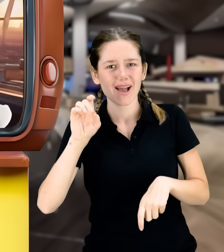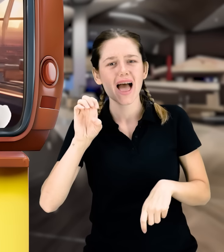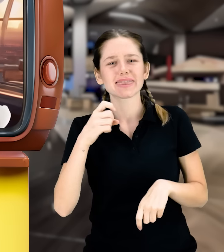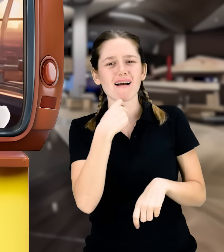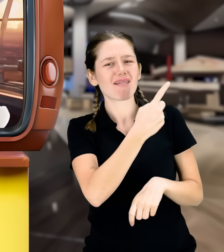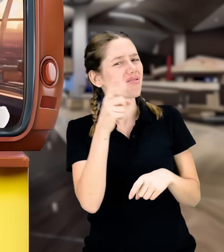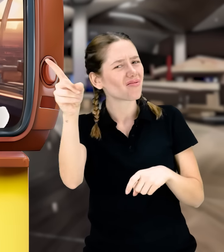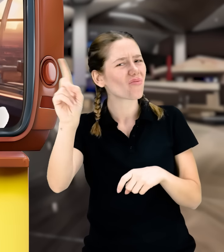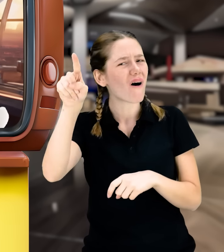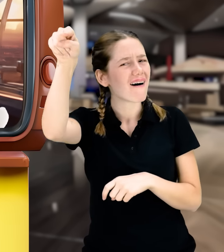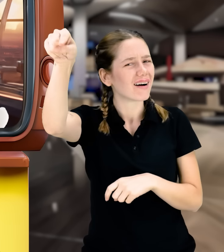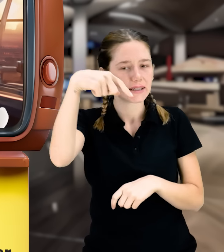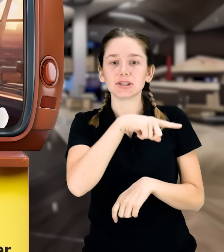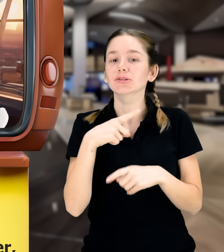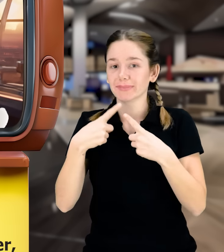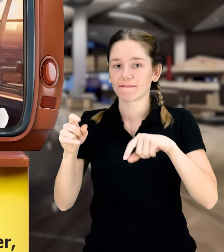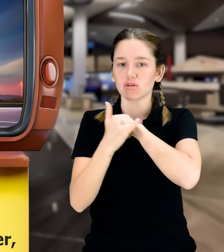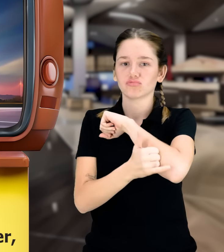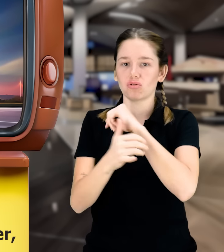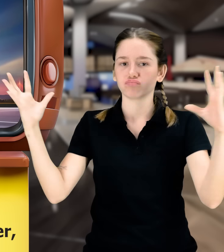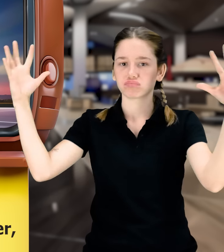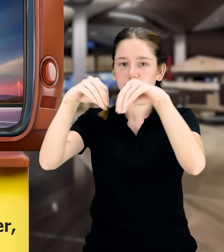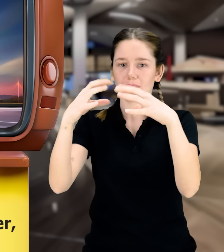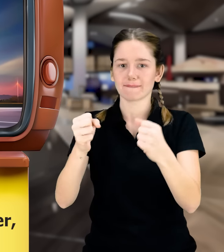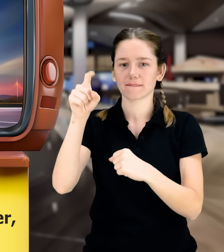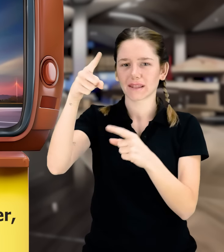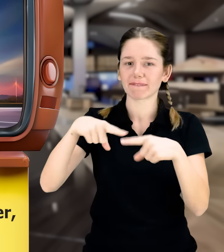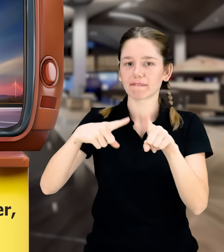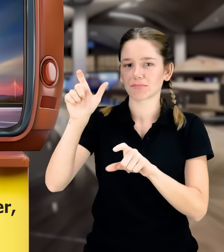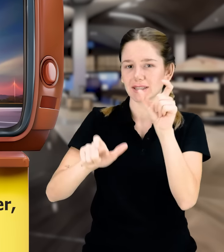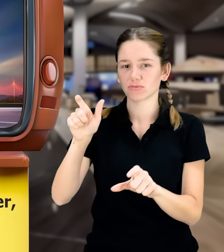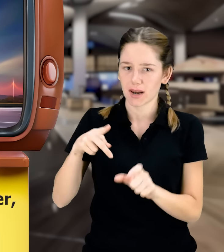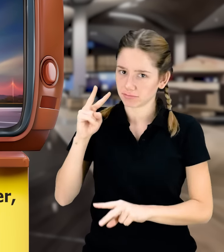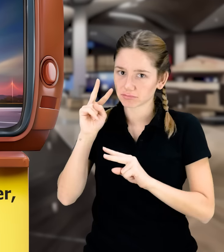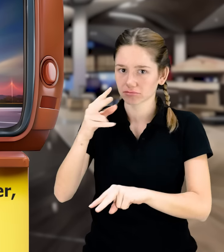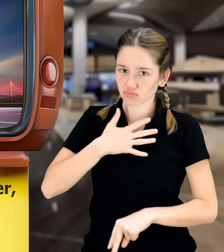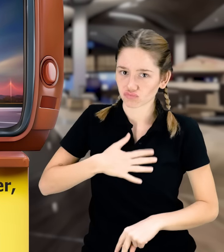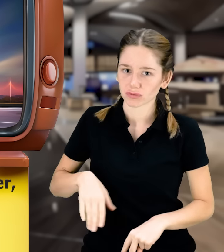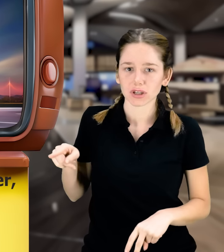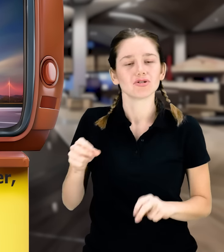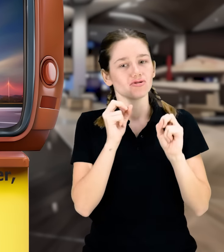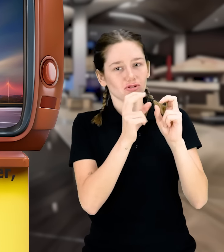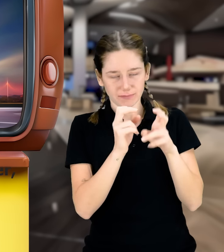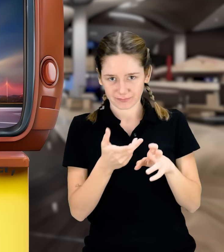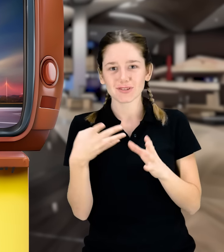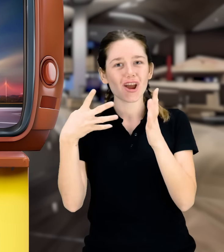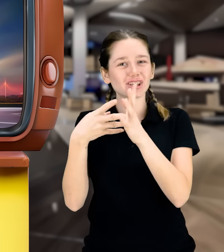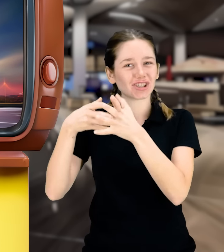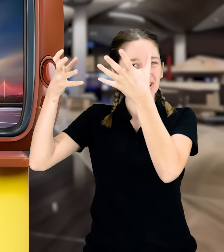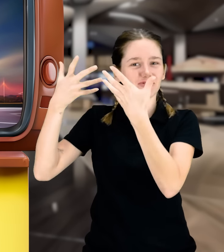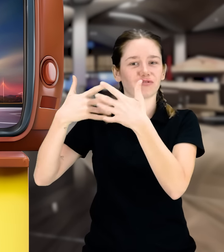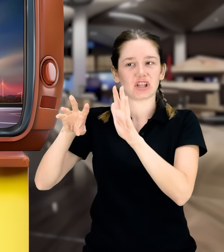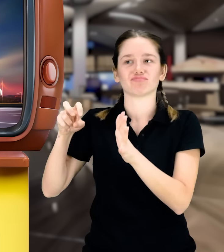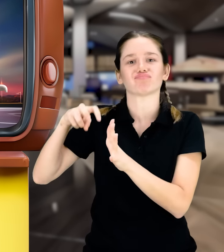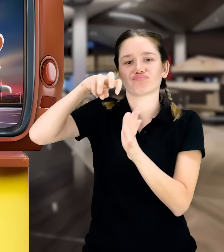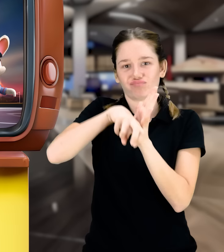world. After the lesson at the control tower, Ege excitedly hopped alongside Ruzgar towards